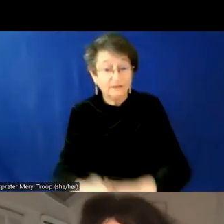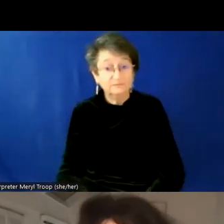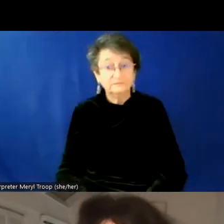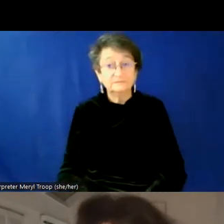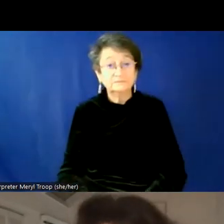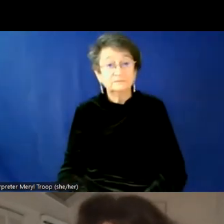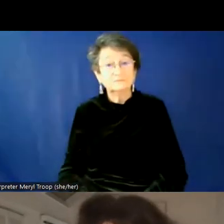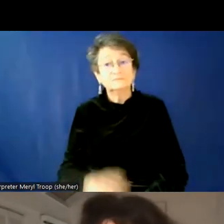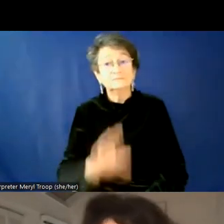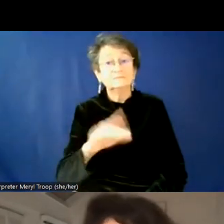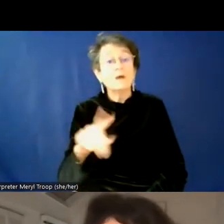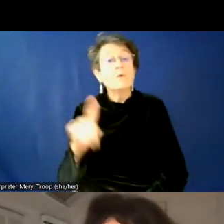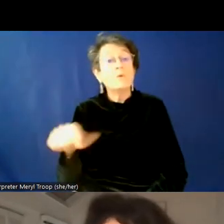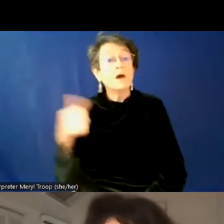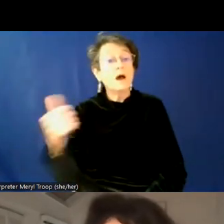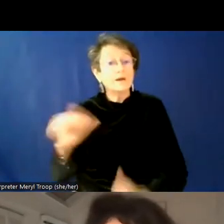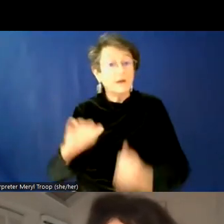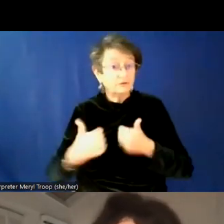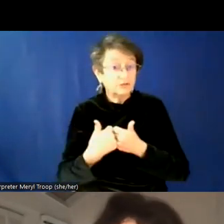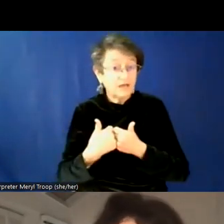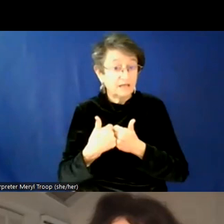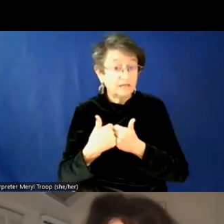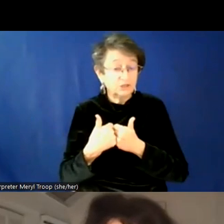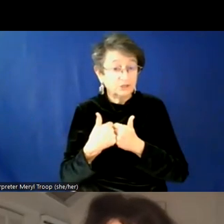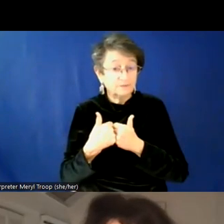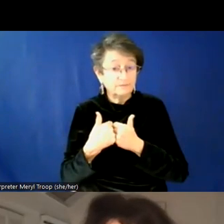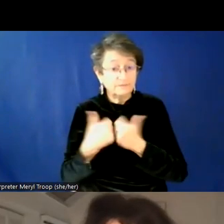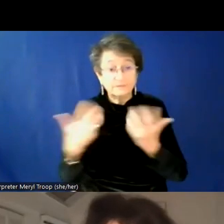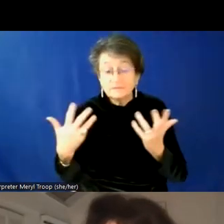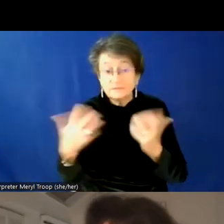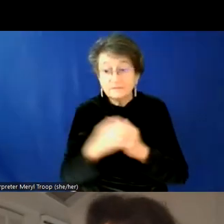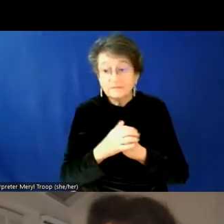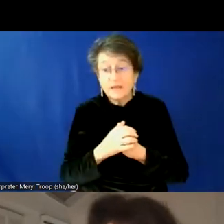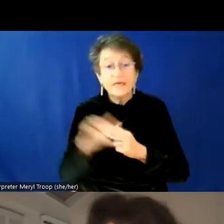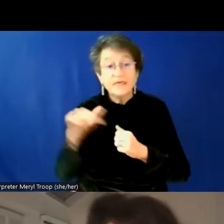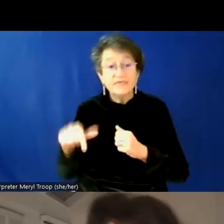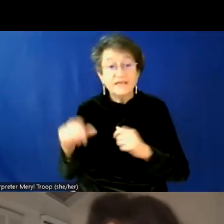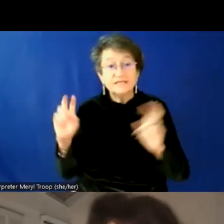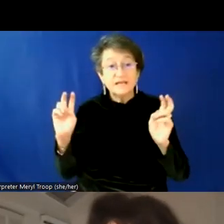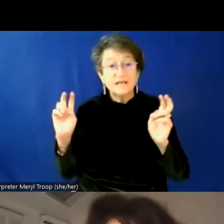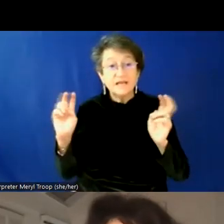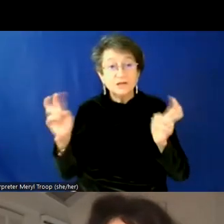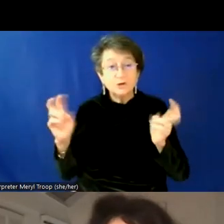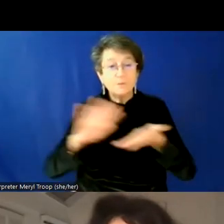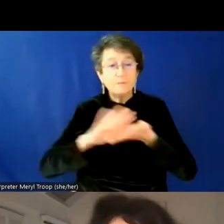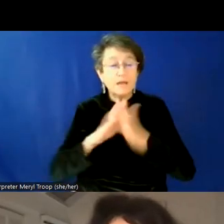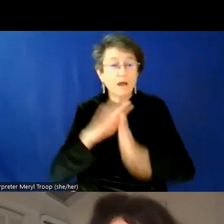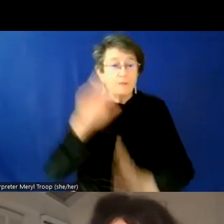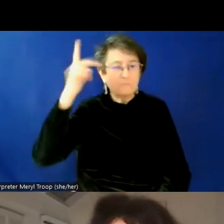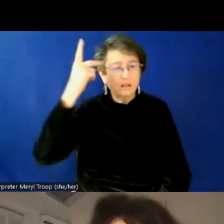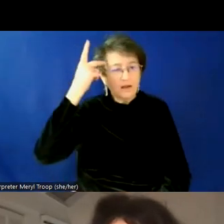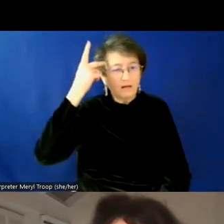I would say another challenge was, or is the fact that this issue has become politicized and